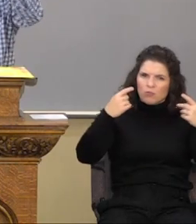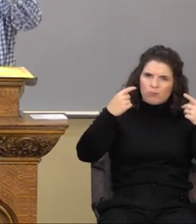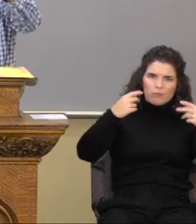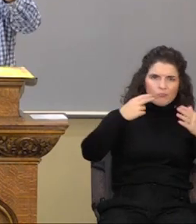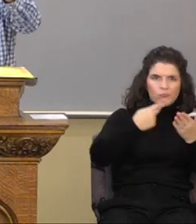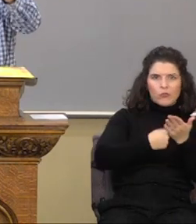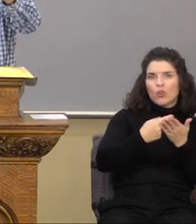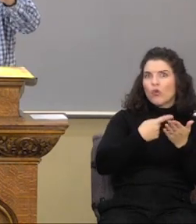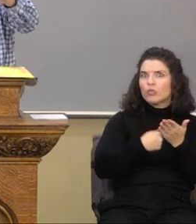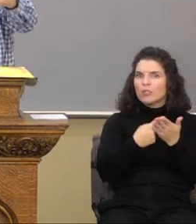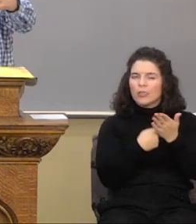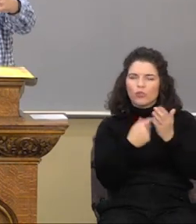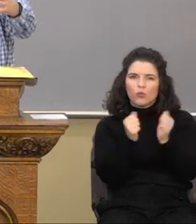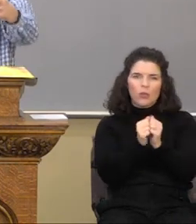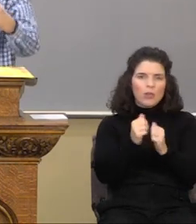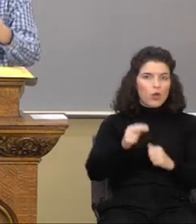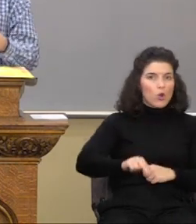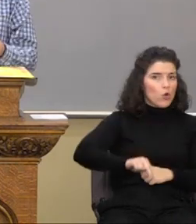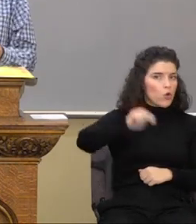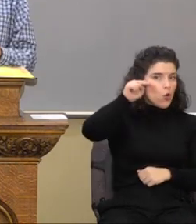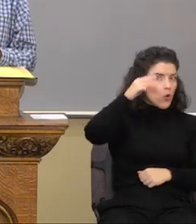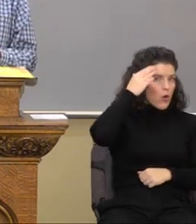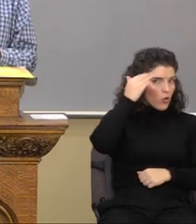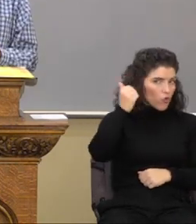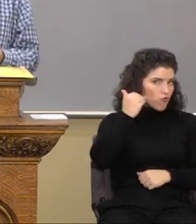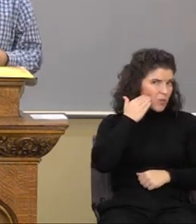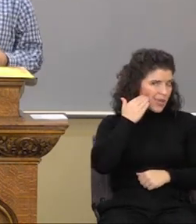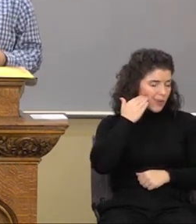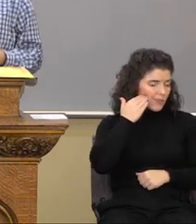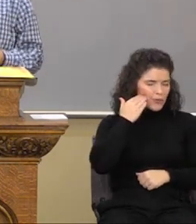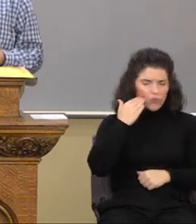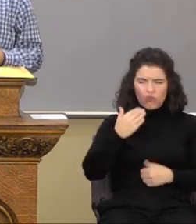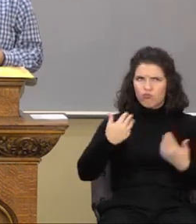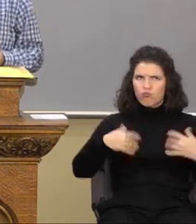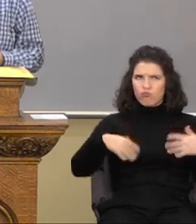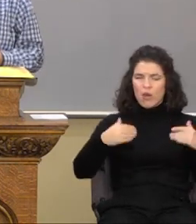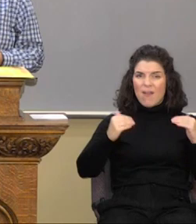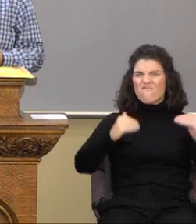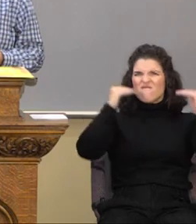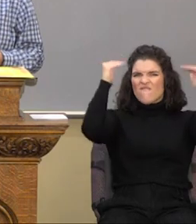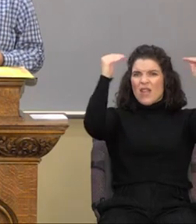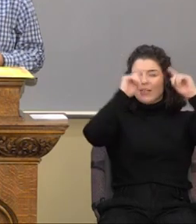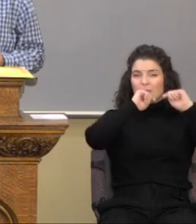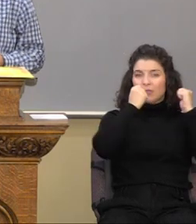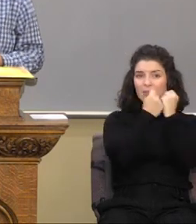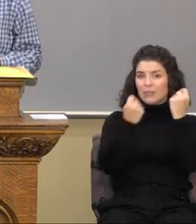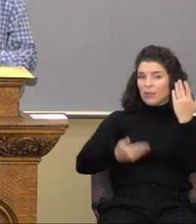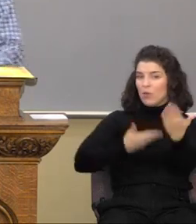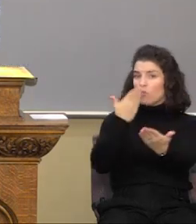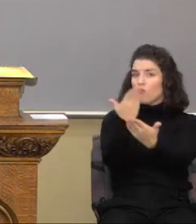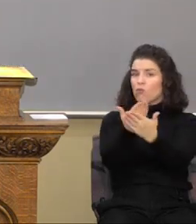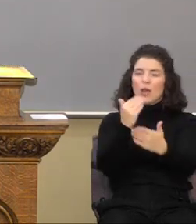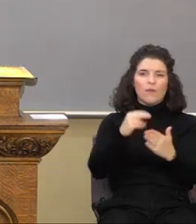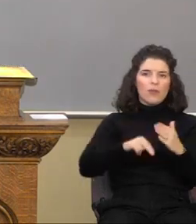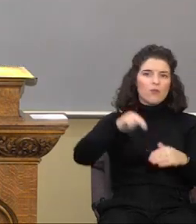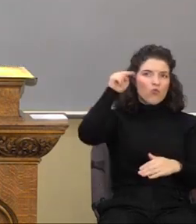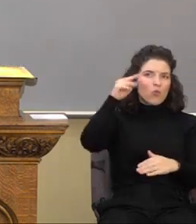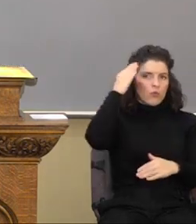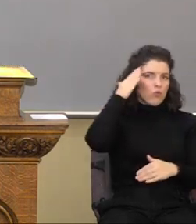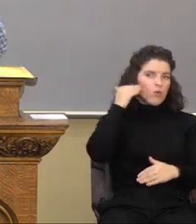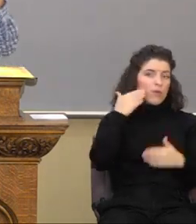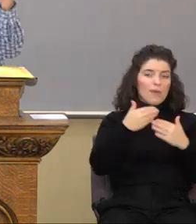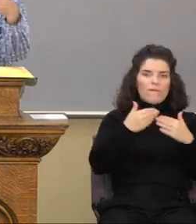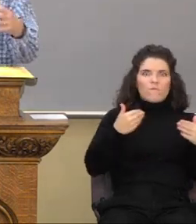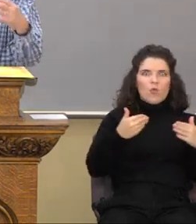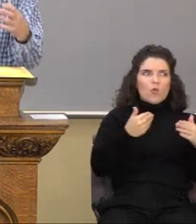with North Korea, there was an advanced team that would arrive at North Korea before all the big shots,